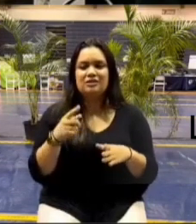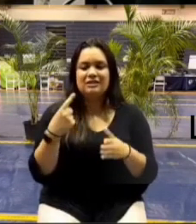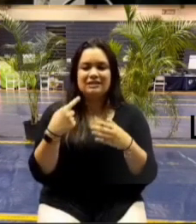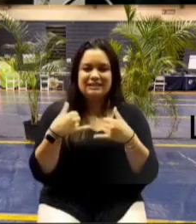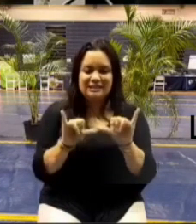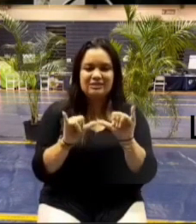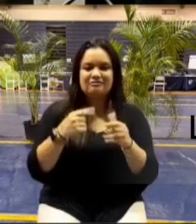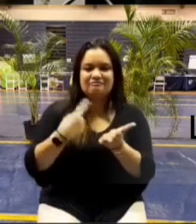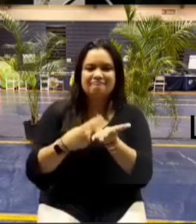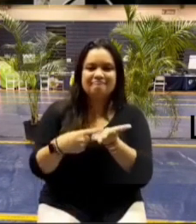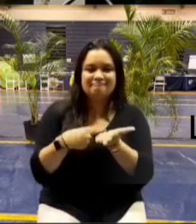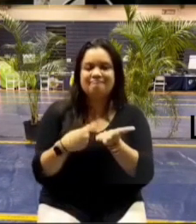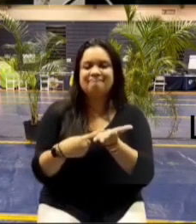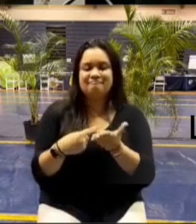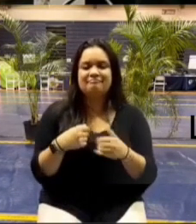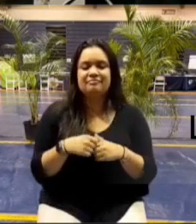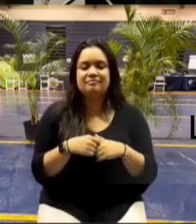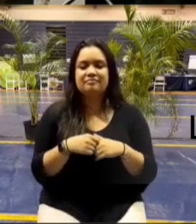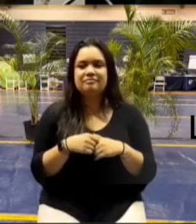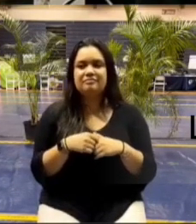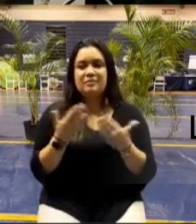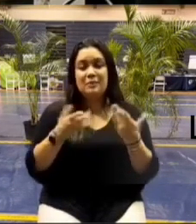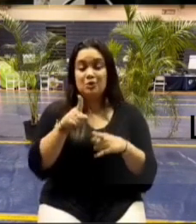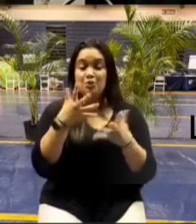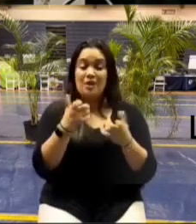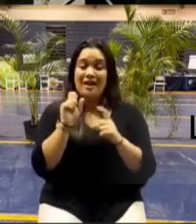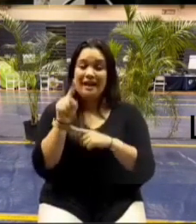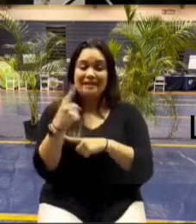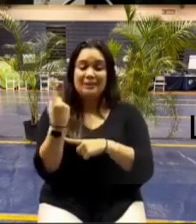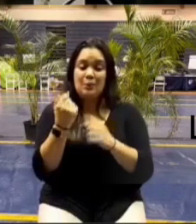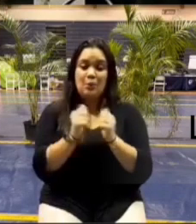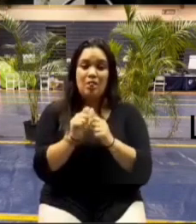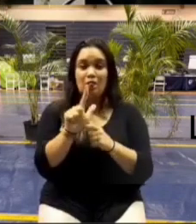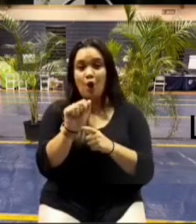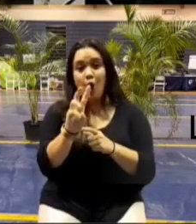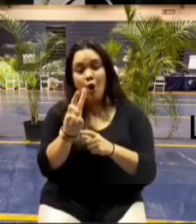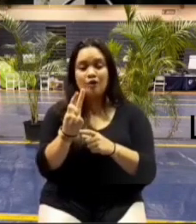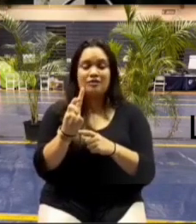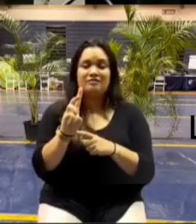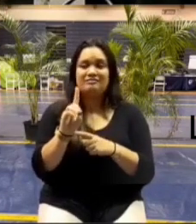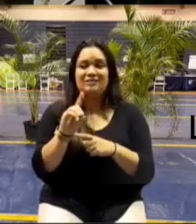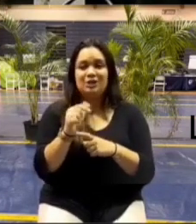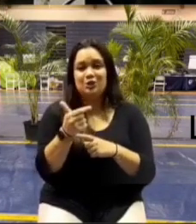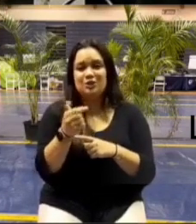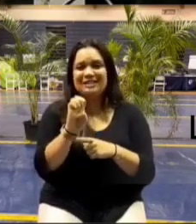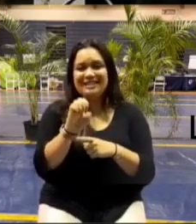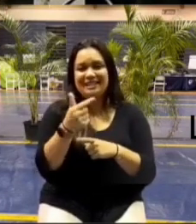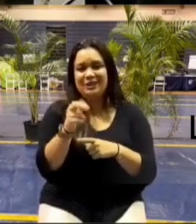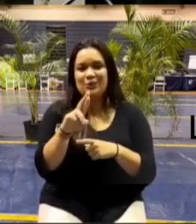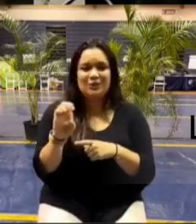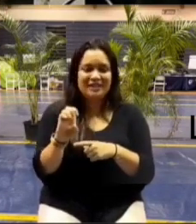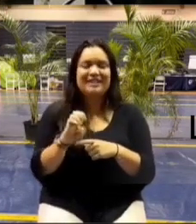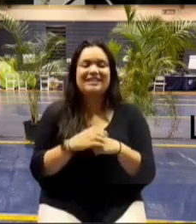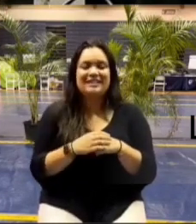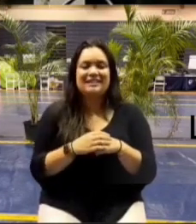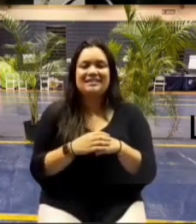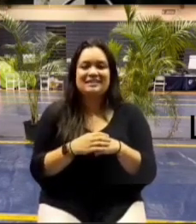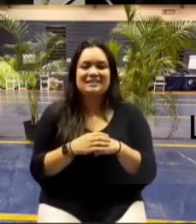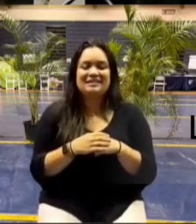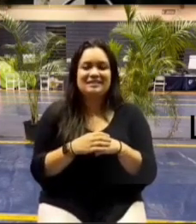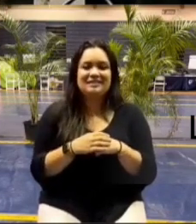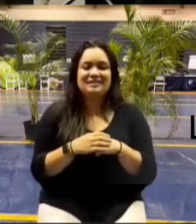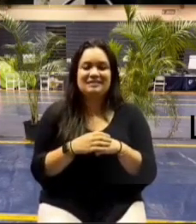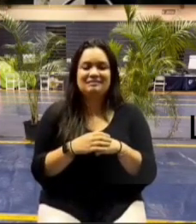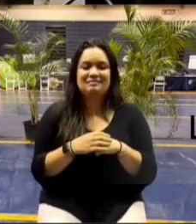to hear from somebody with a law degree we'll go find somebody for you who can do that